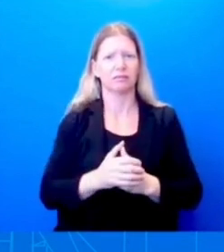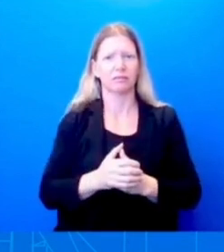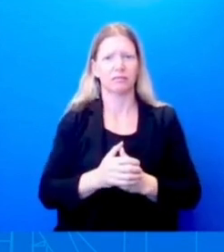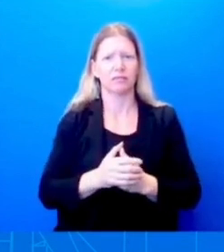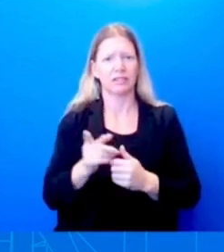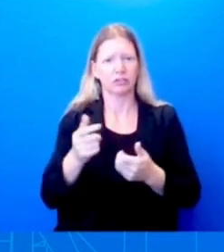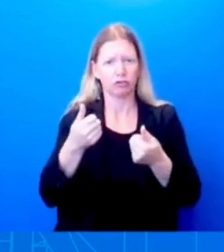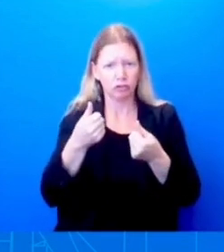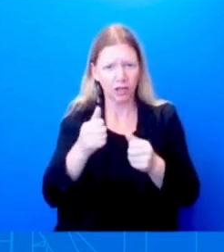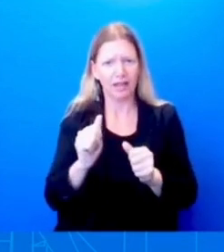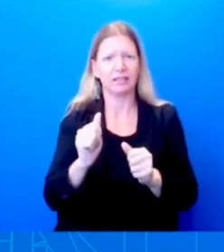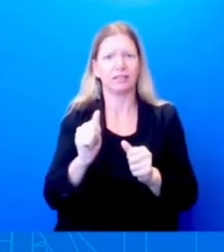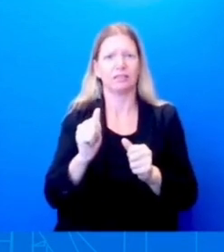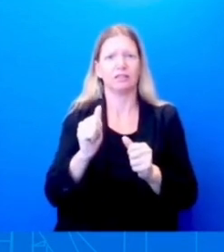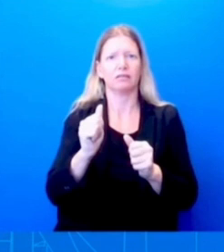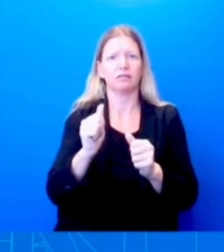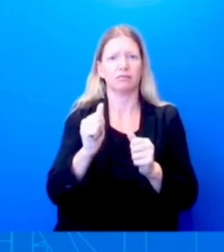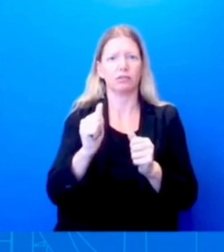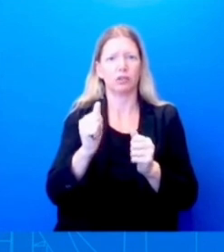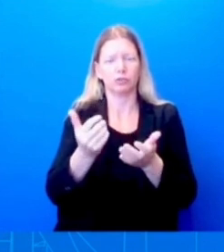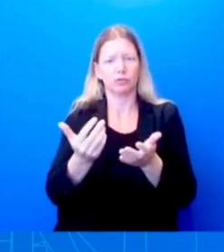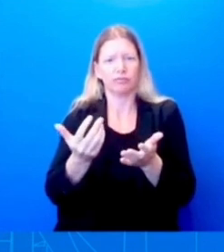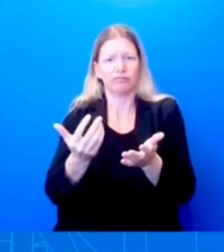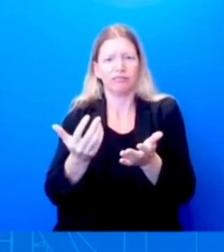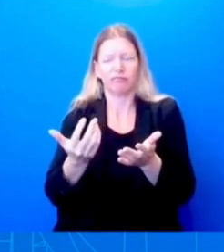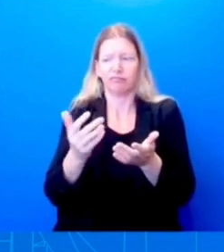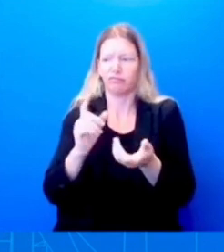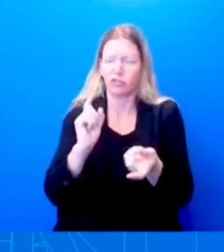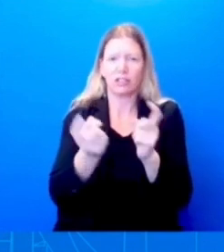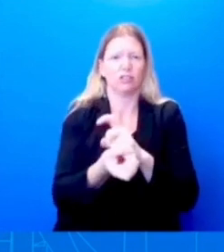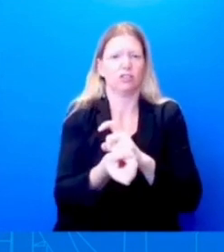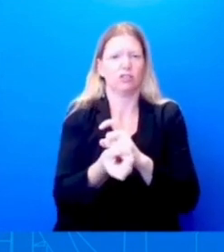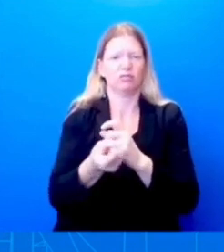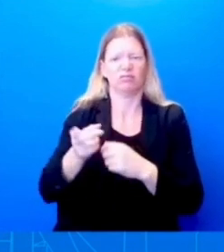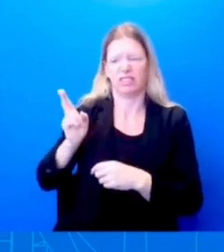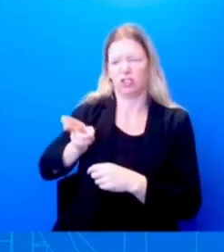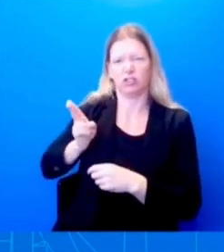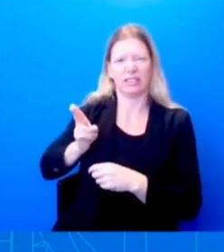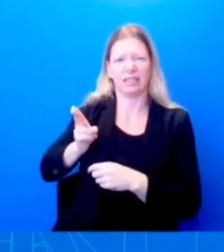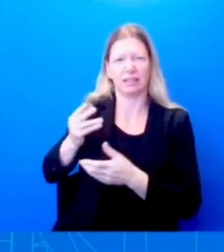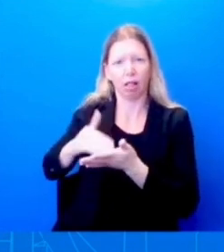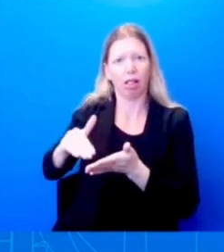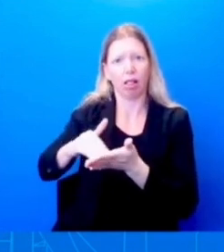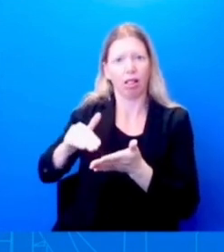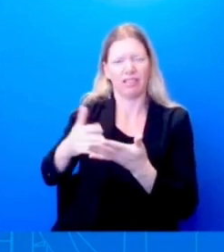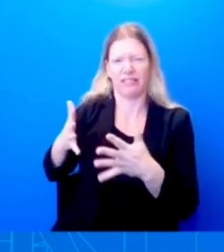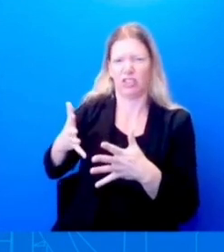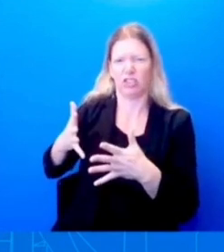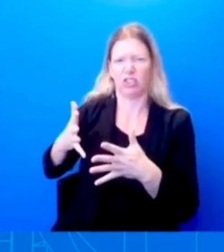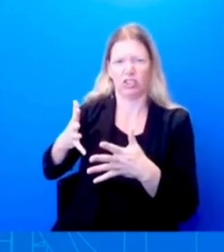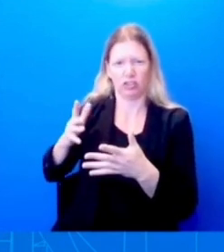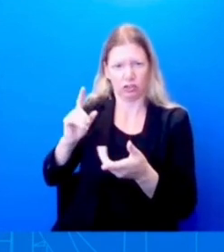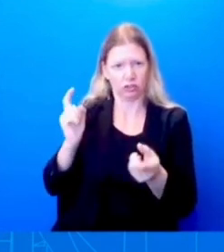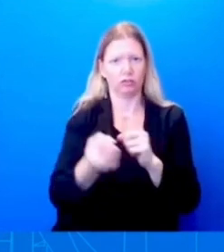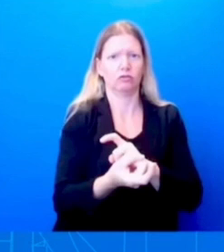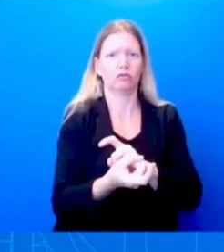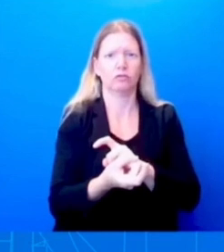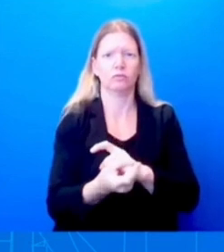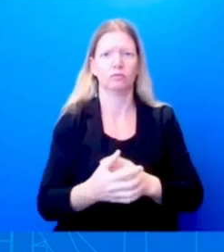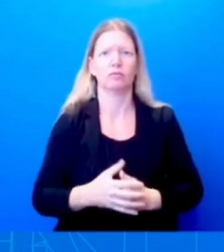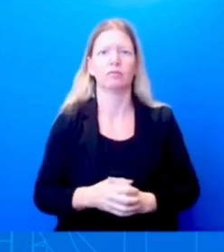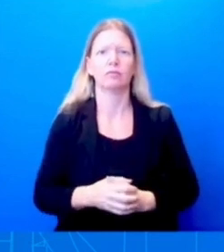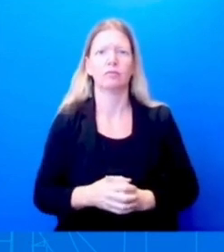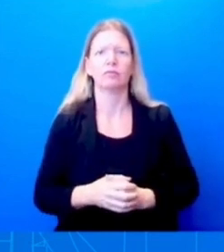only wrong, but it also encourages our children and those among us not to lean in to